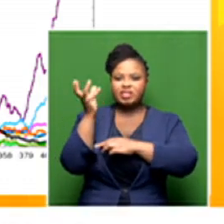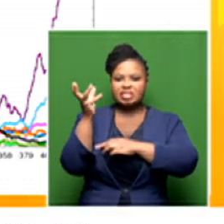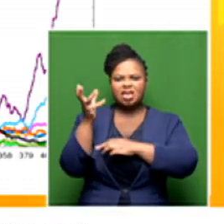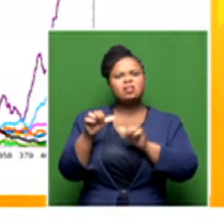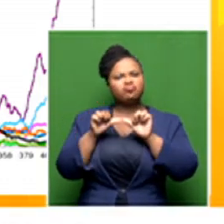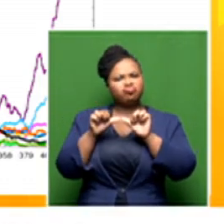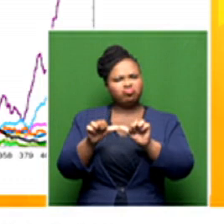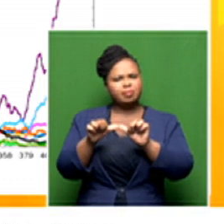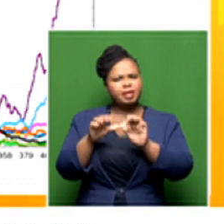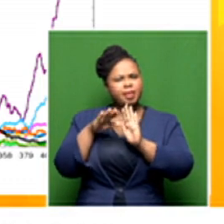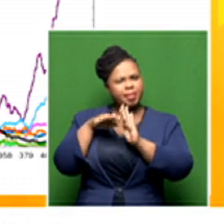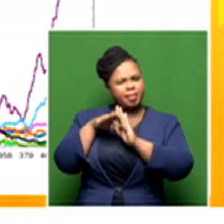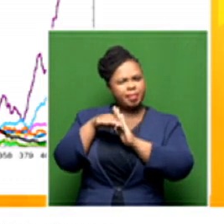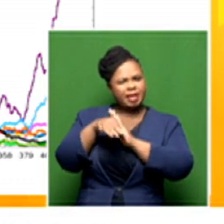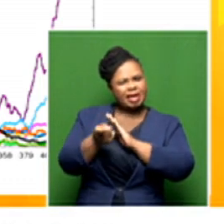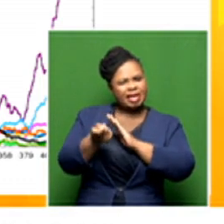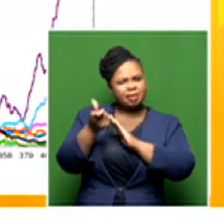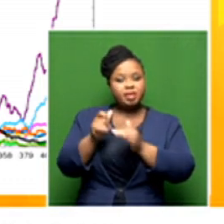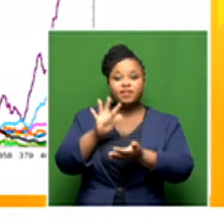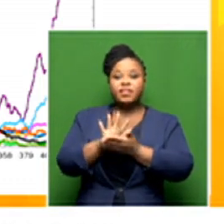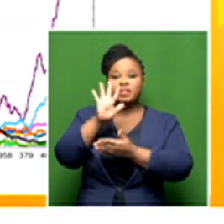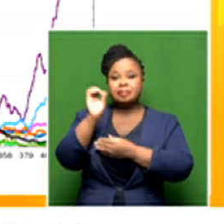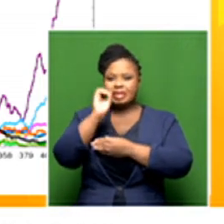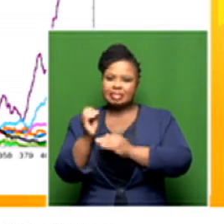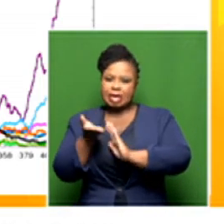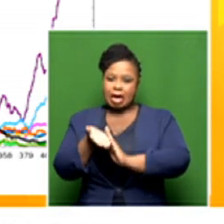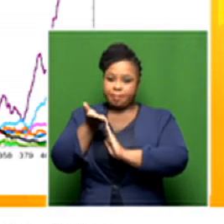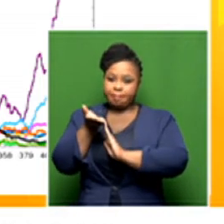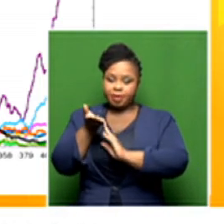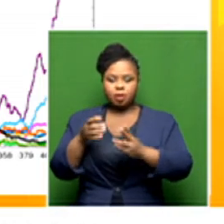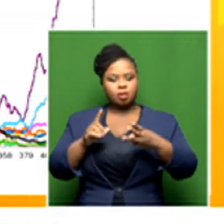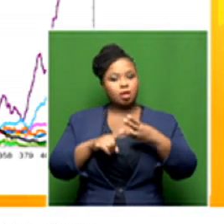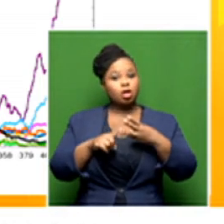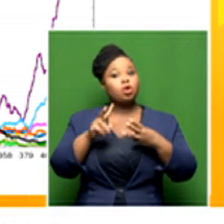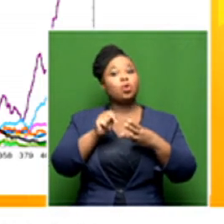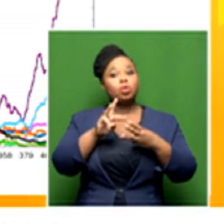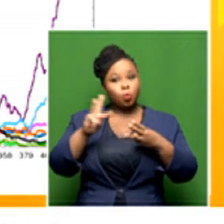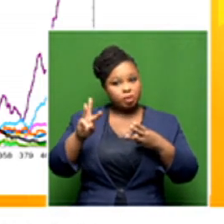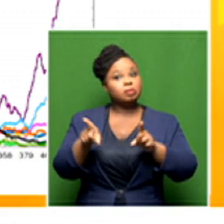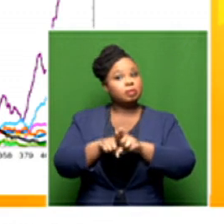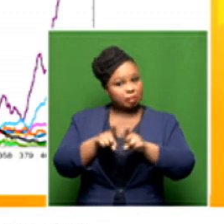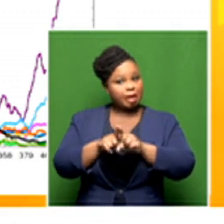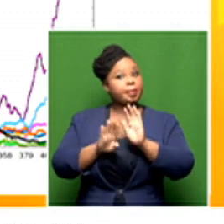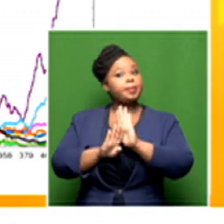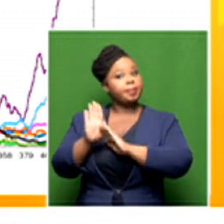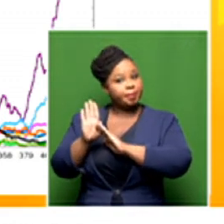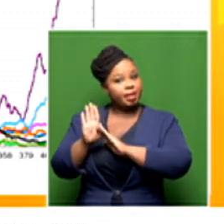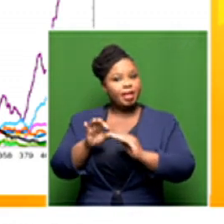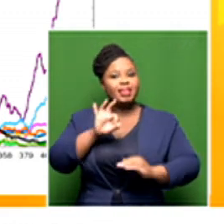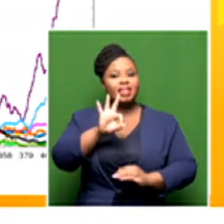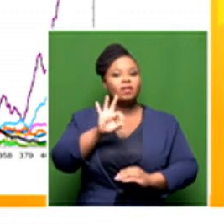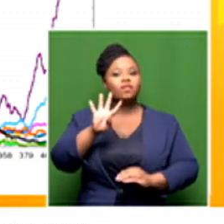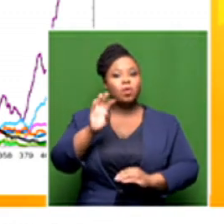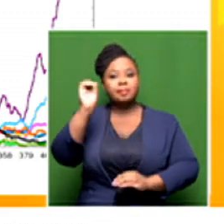down a bit. It's up 15% compared to a week ago. Northwest continues to rise also quickly. It's up 34%